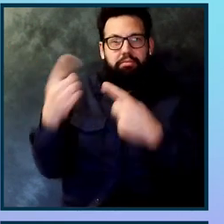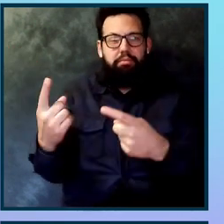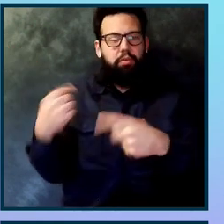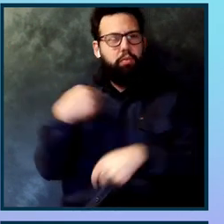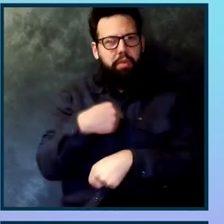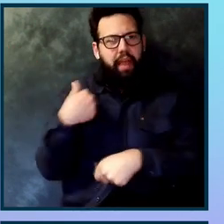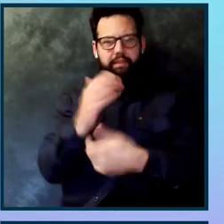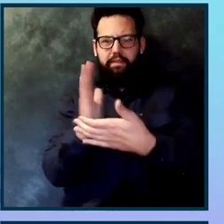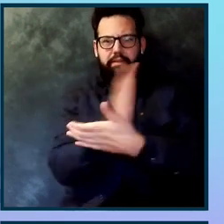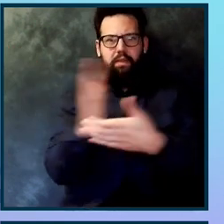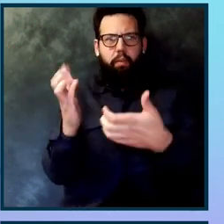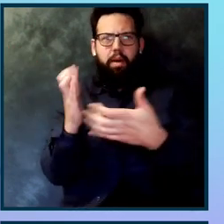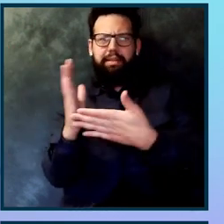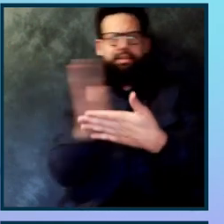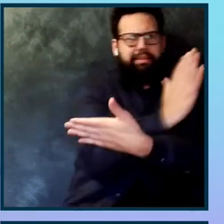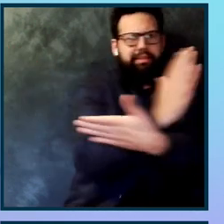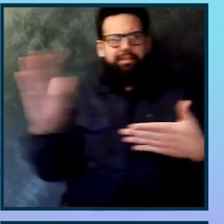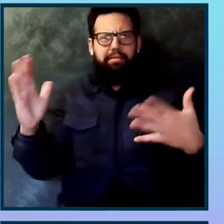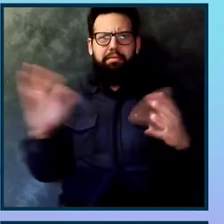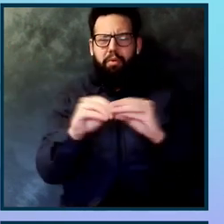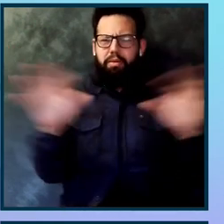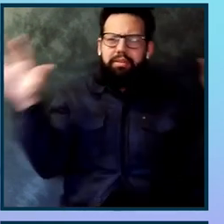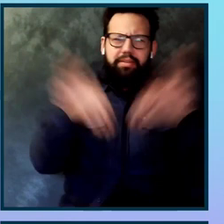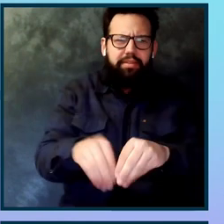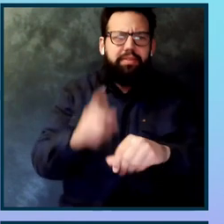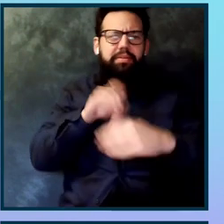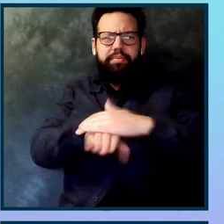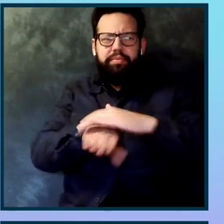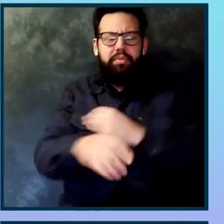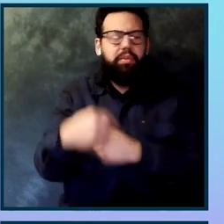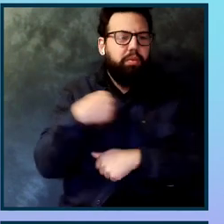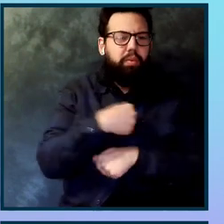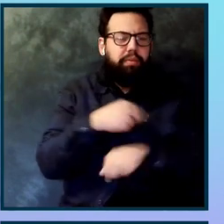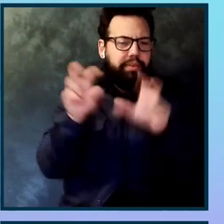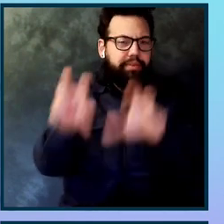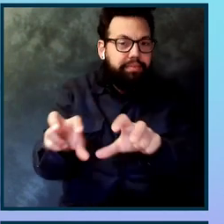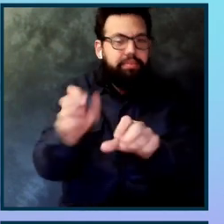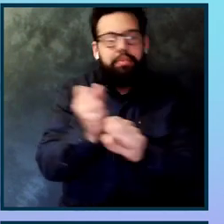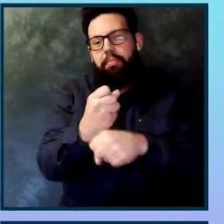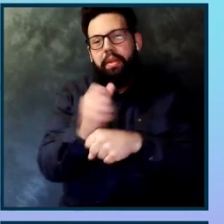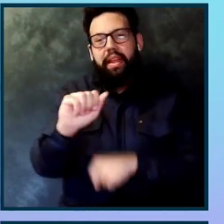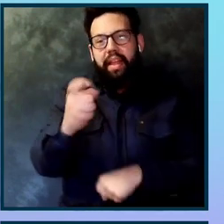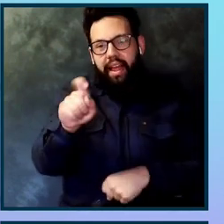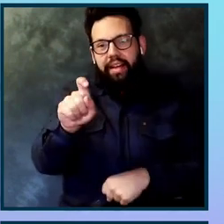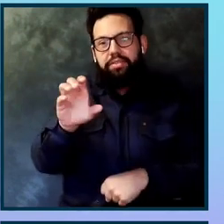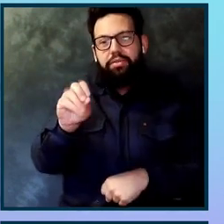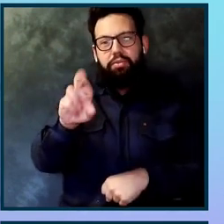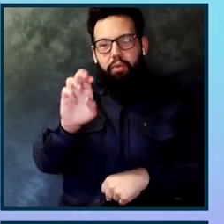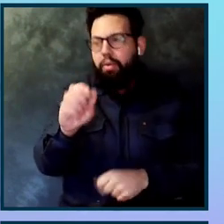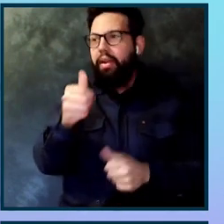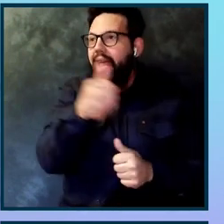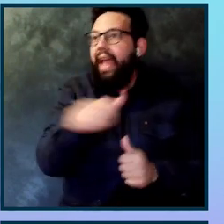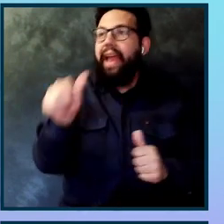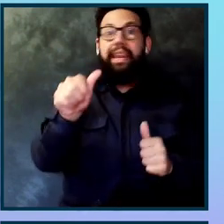Last year, we focused a lot of our attention on security. We've invested in making Axe Core and any product that uses it, even those of